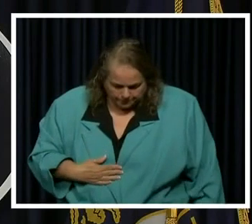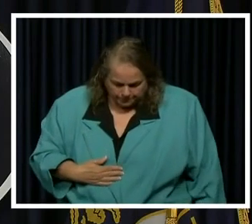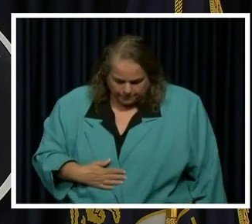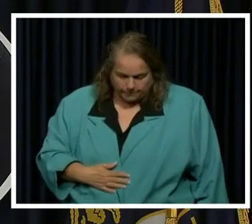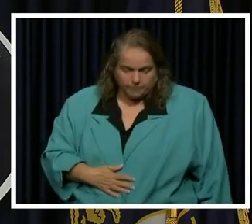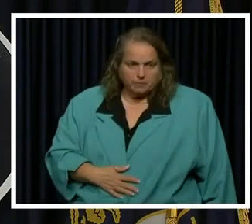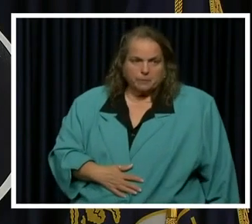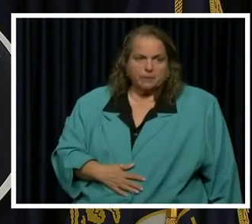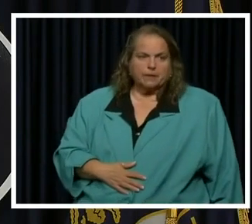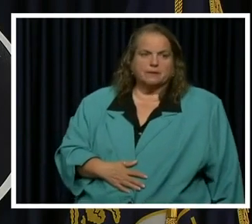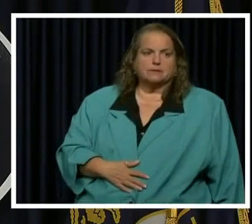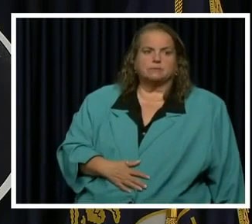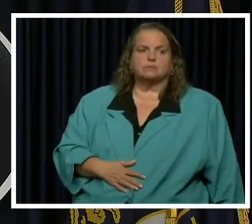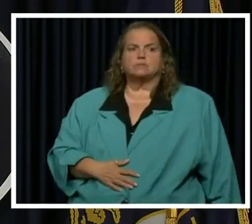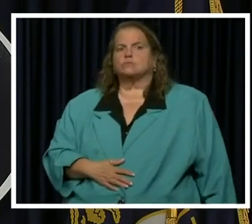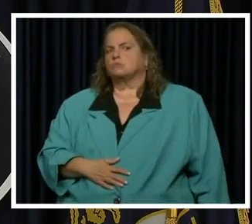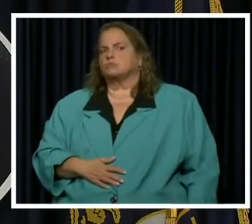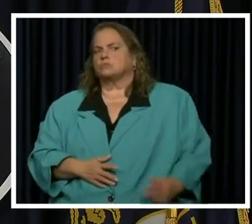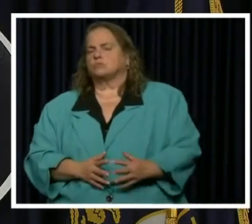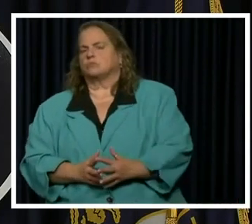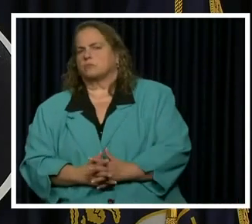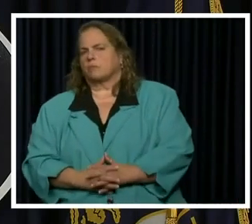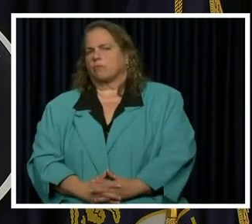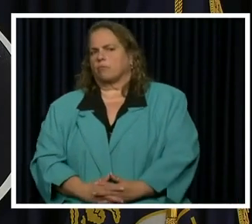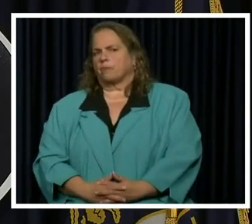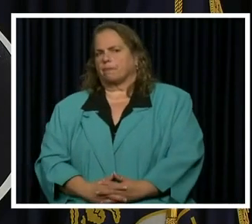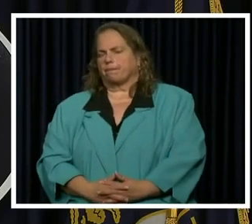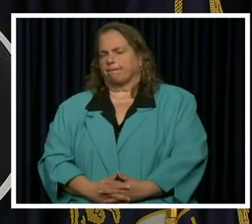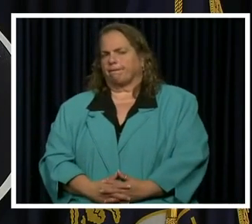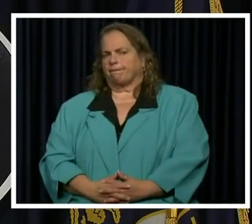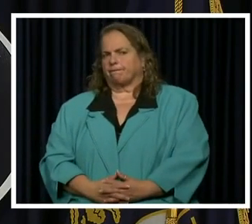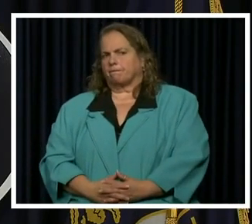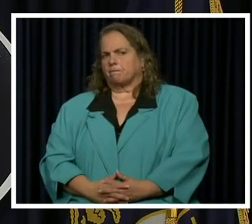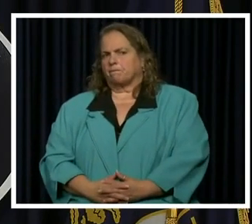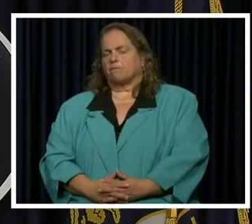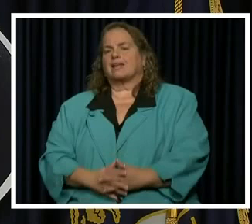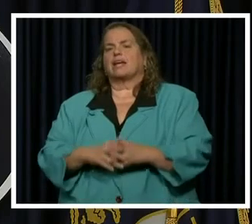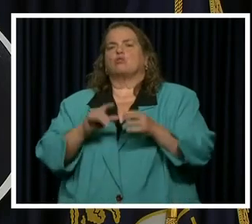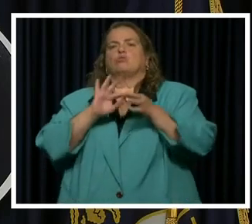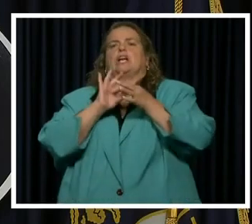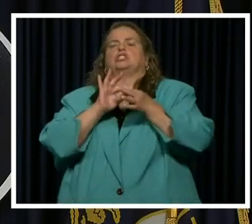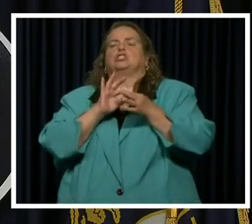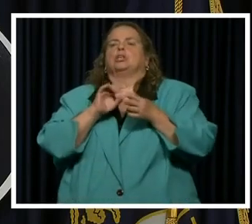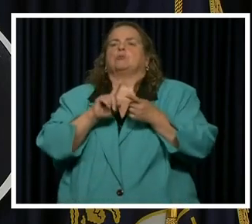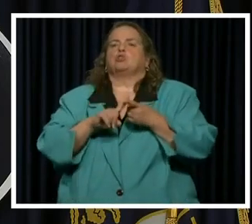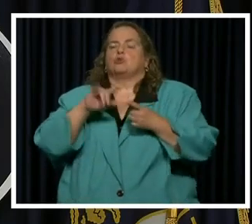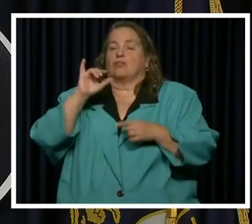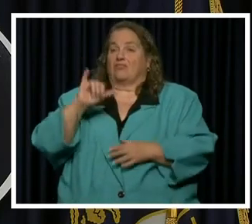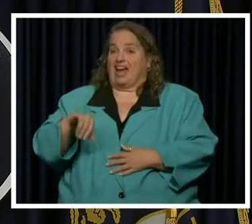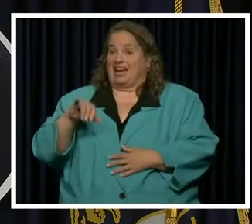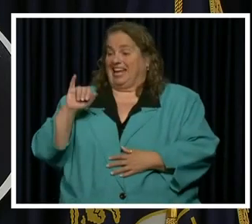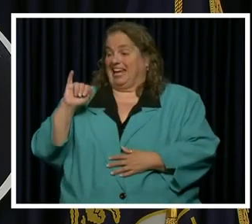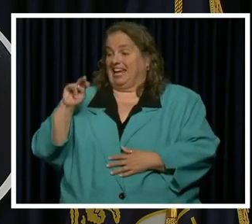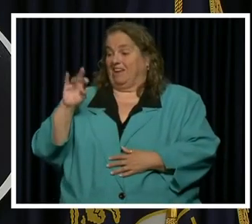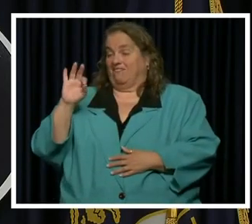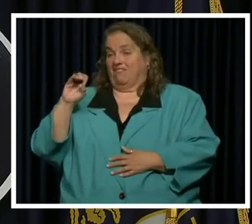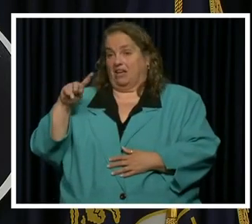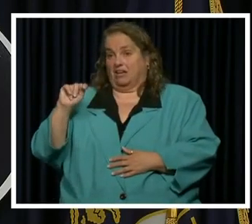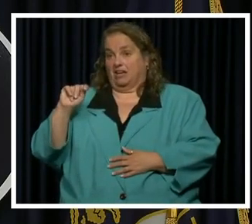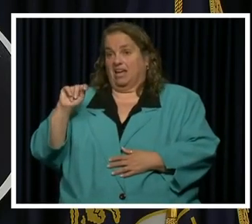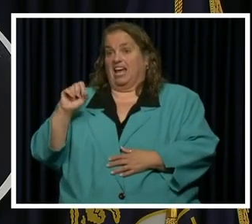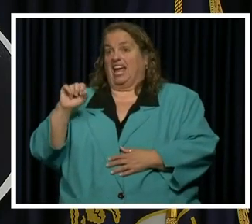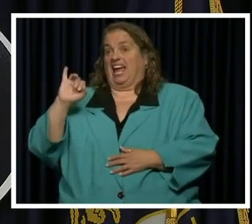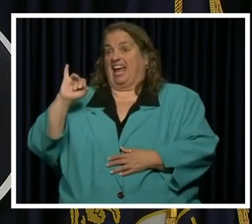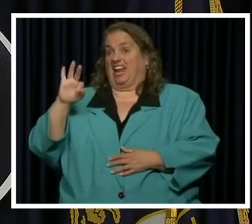the inflammatory syndrome that I know we just saw popping up in Kentucky, is there any updates on the four children in Kentucky